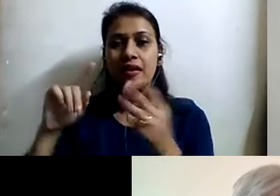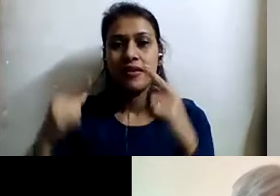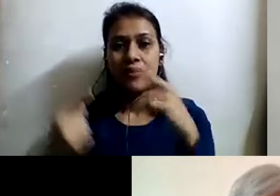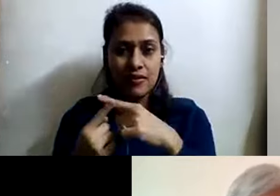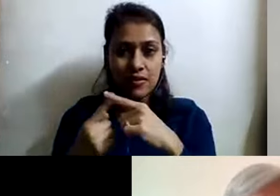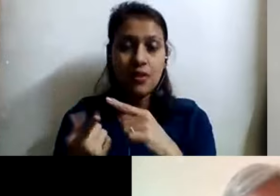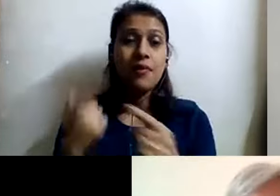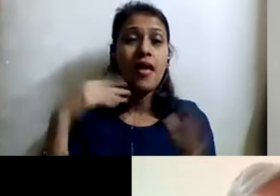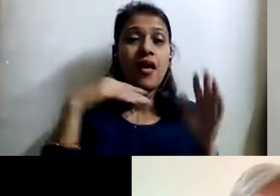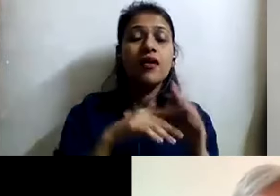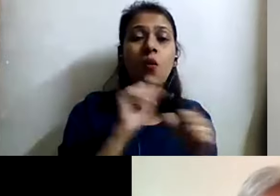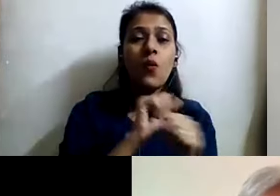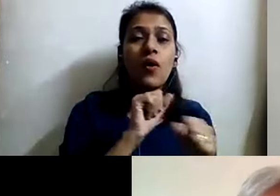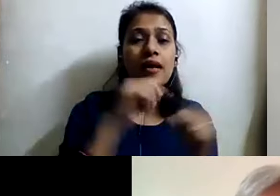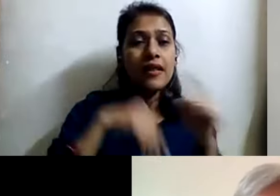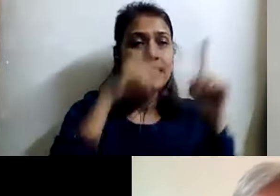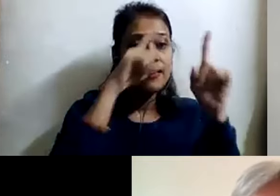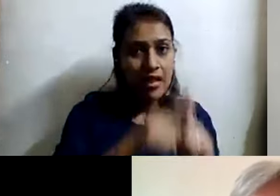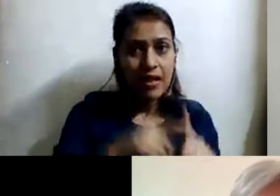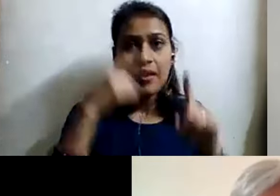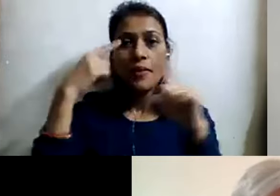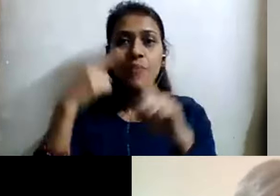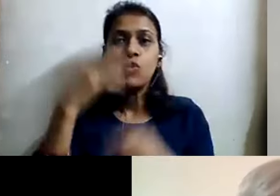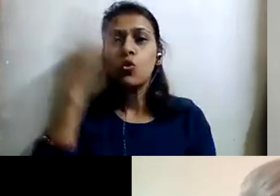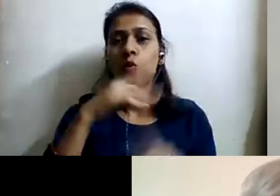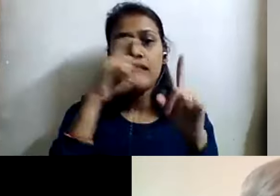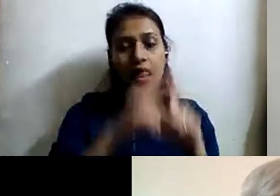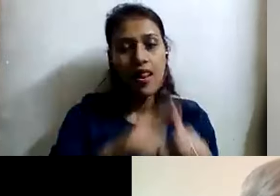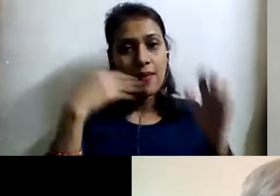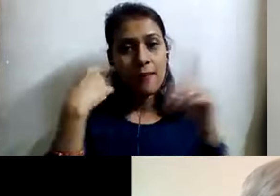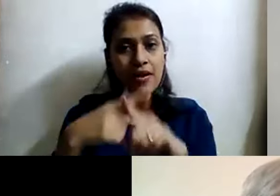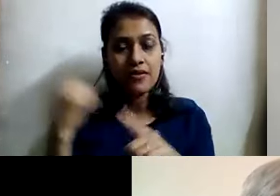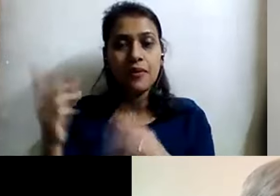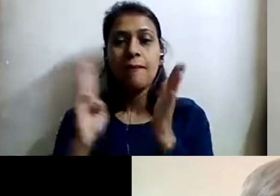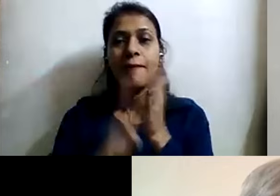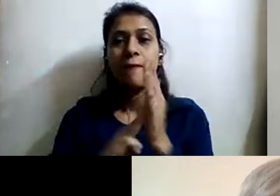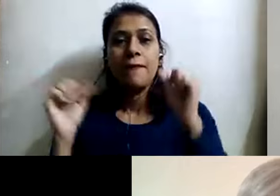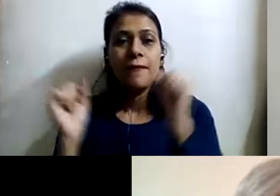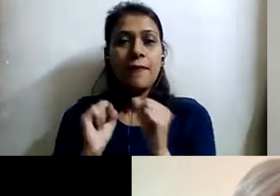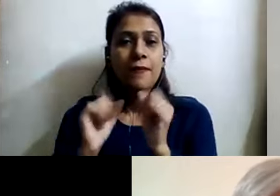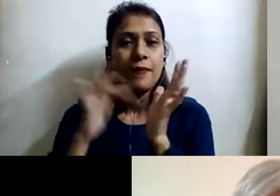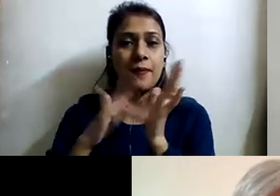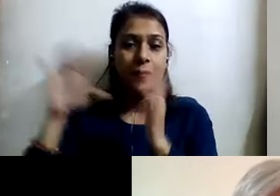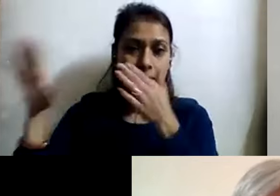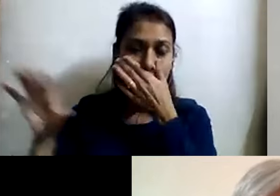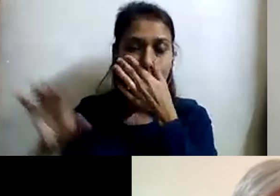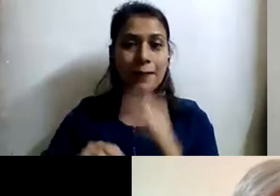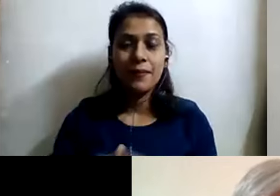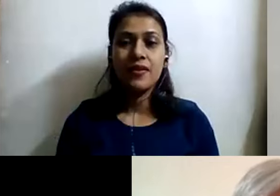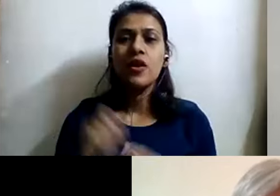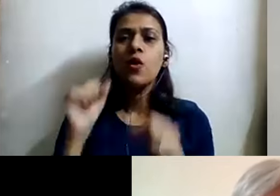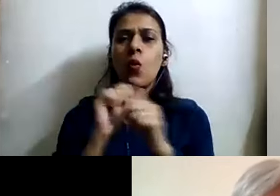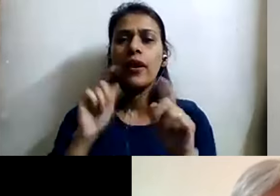director of WWF India in New Delhi. She manages a multidisciplinary team of professionals